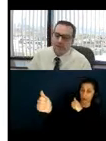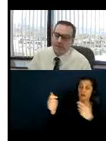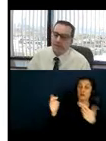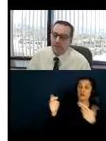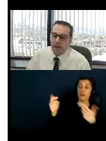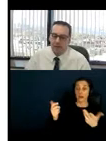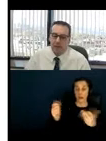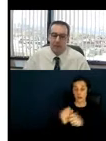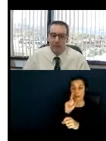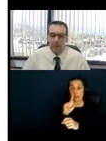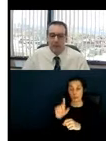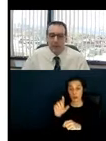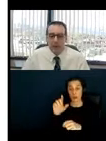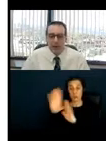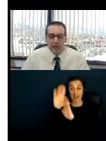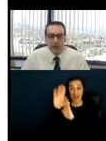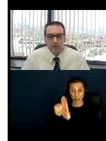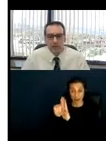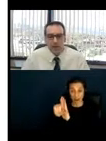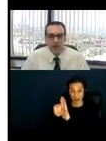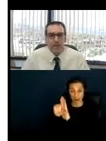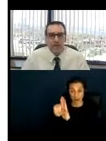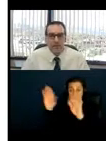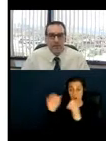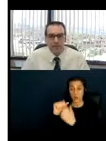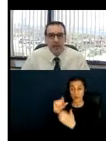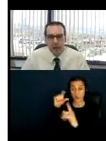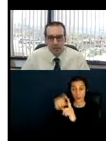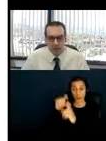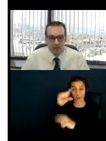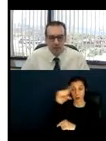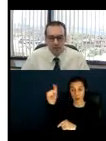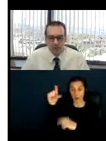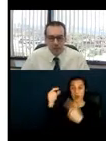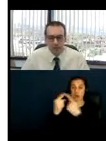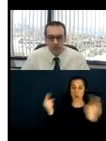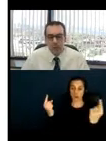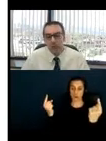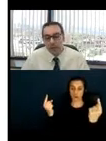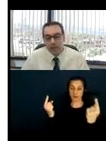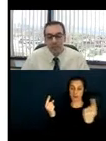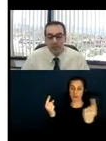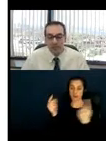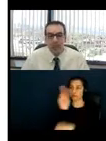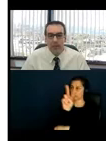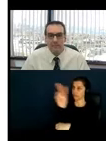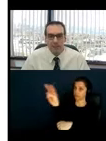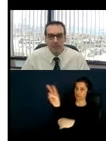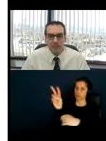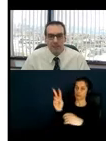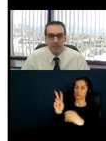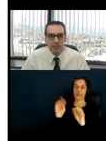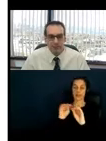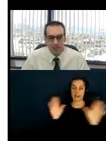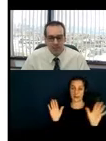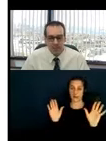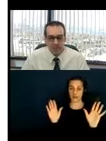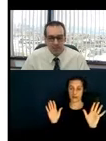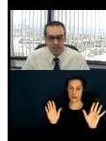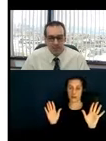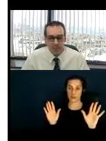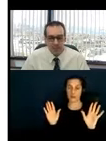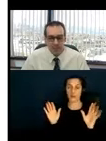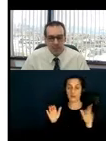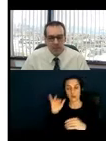that the text on the background has significant contrast to it, so it can actually be utilized effectively and for its intent.